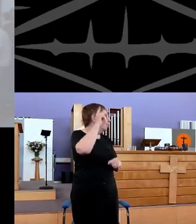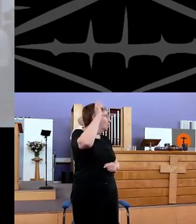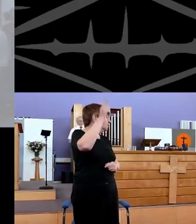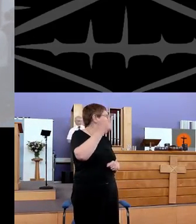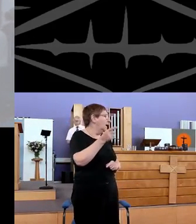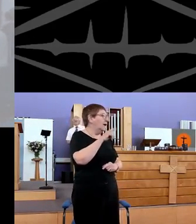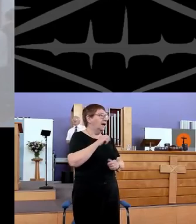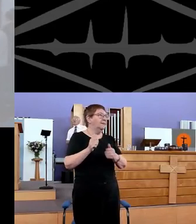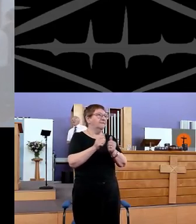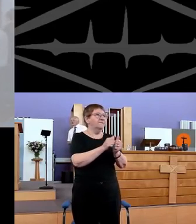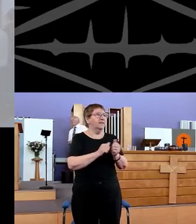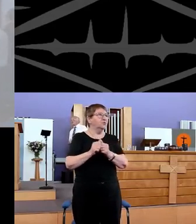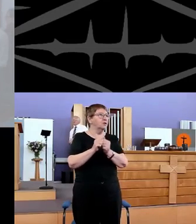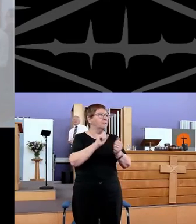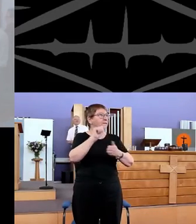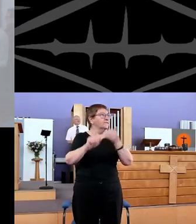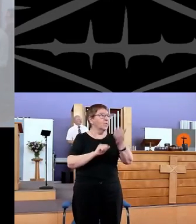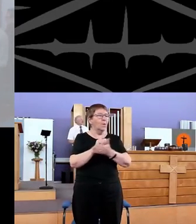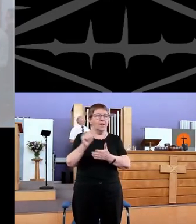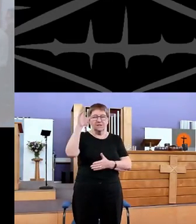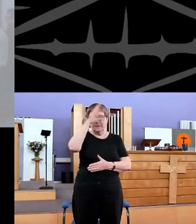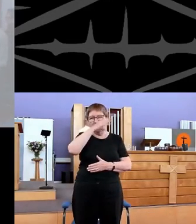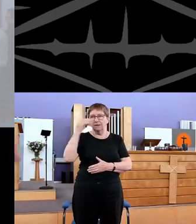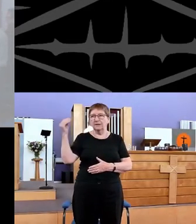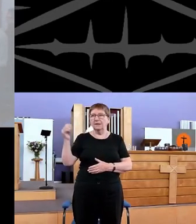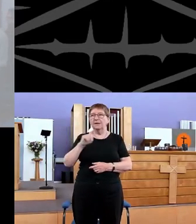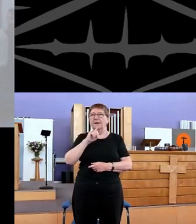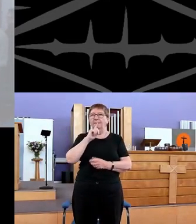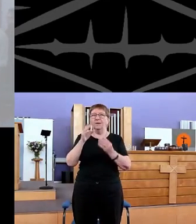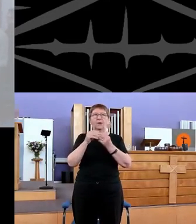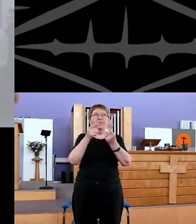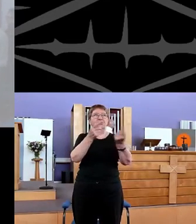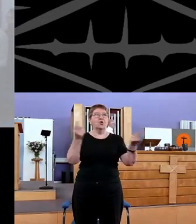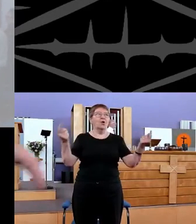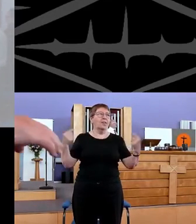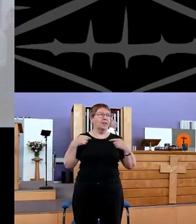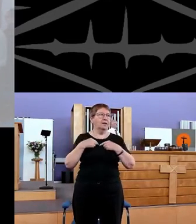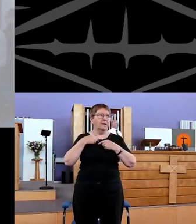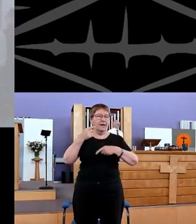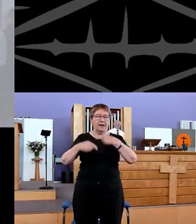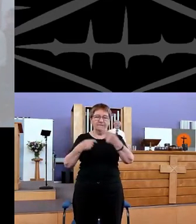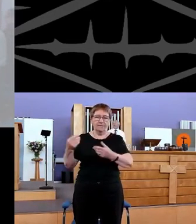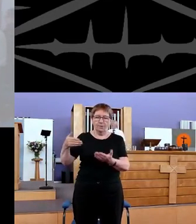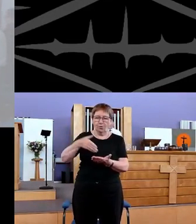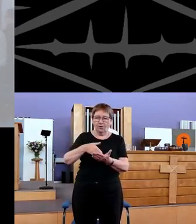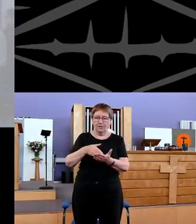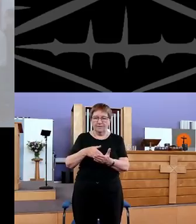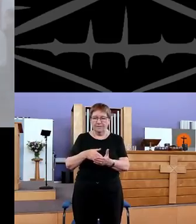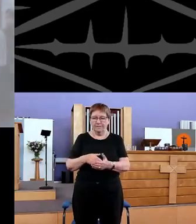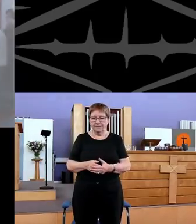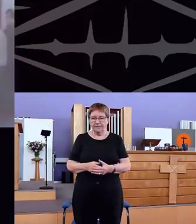God, and the fellowship of the Holy Spirit, even in the soul, at all.